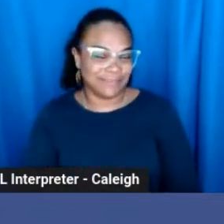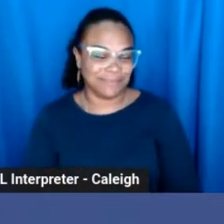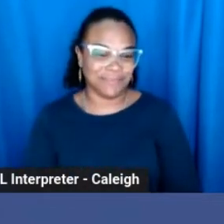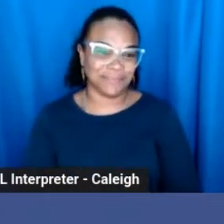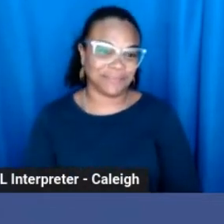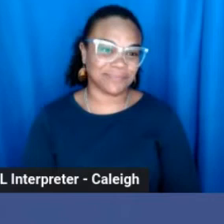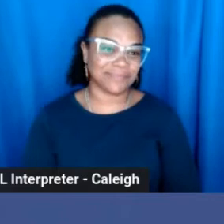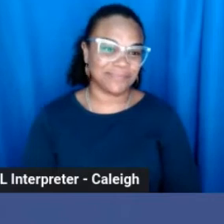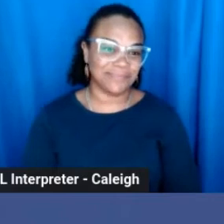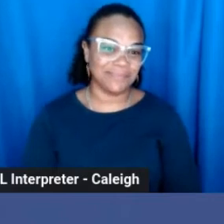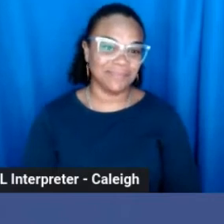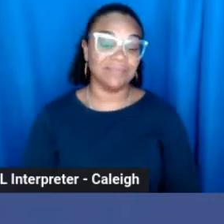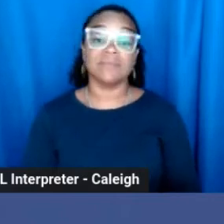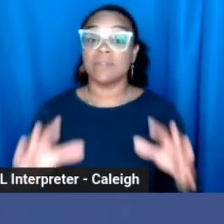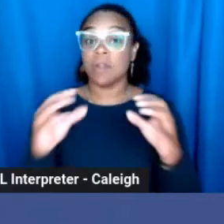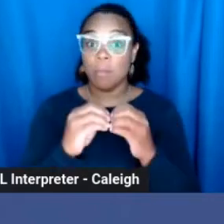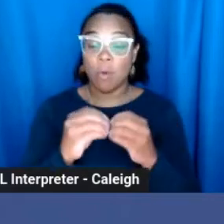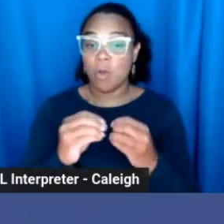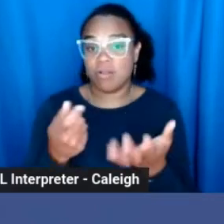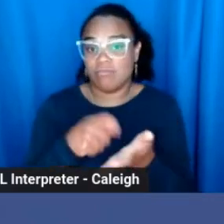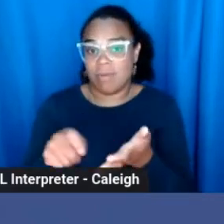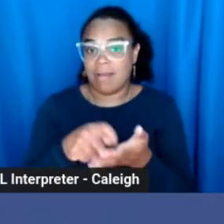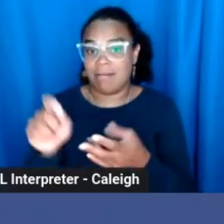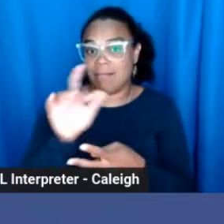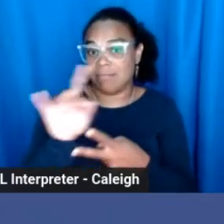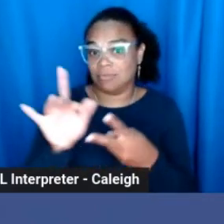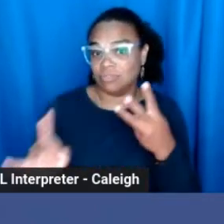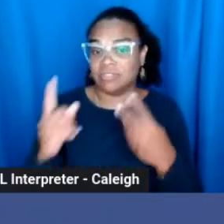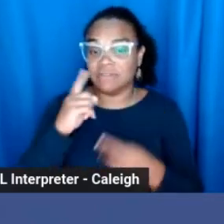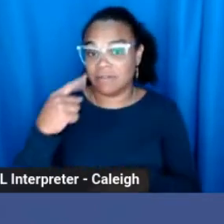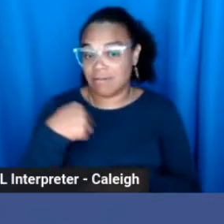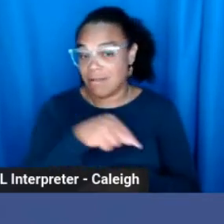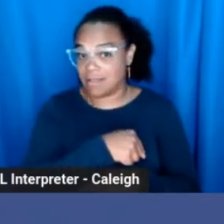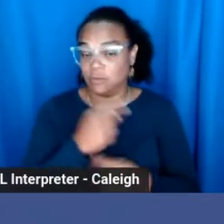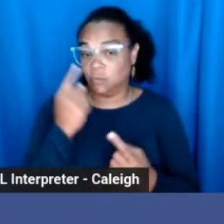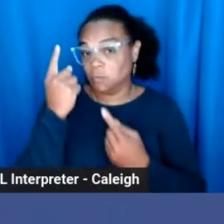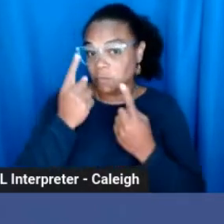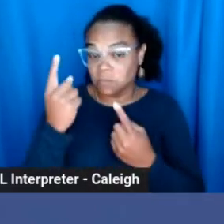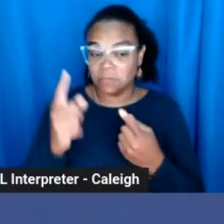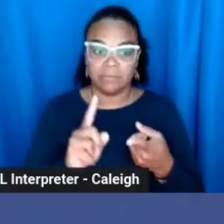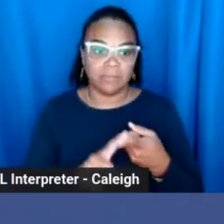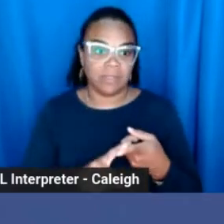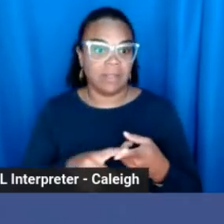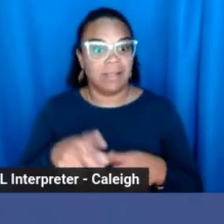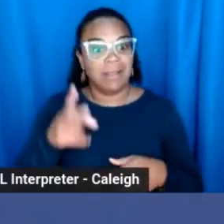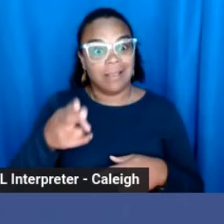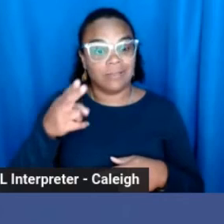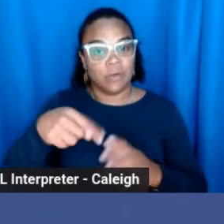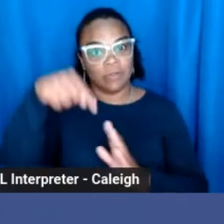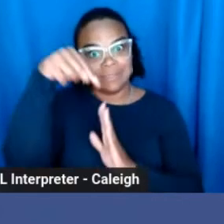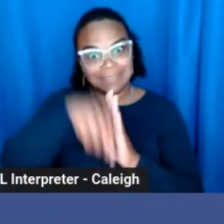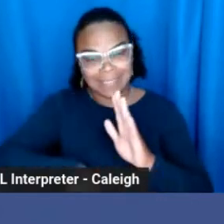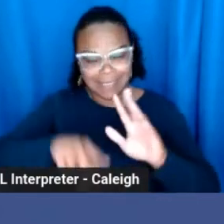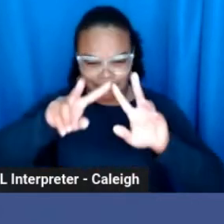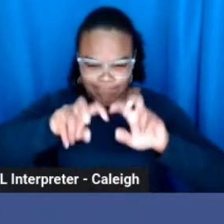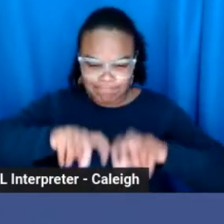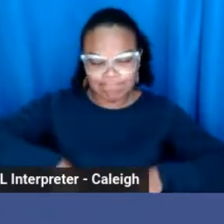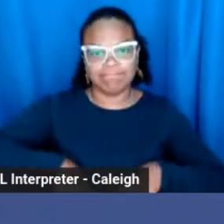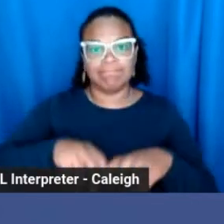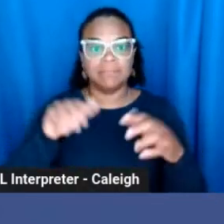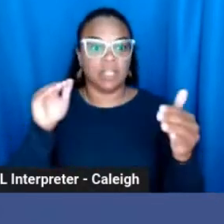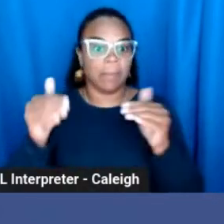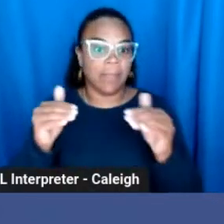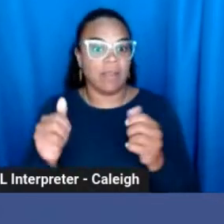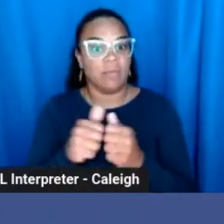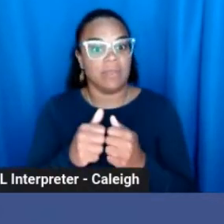Some more writing spaces for us to look at are historical deep dives that compare with solid